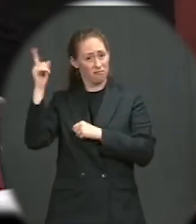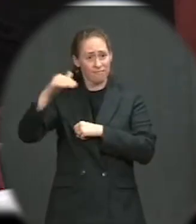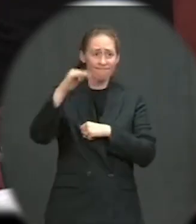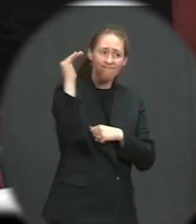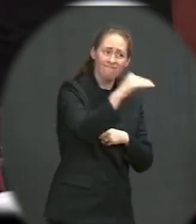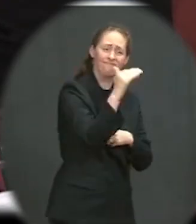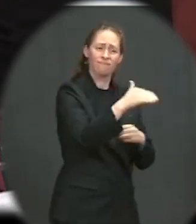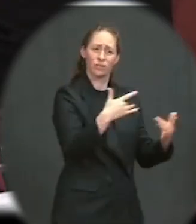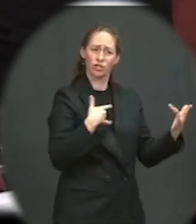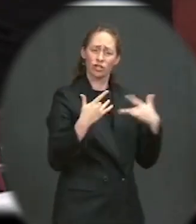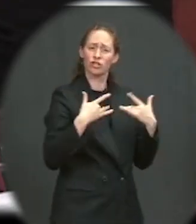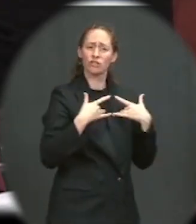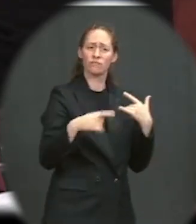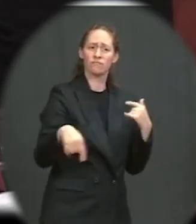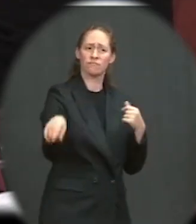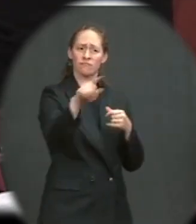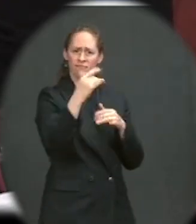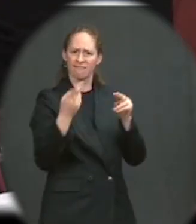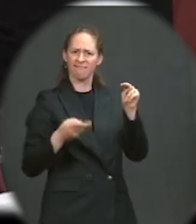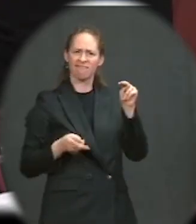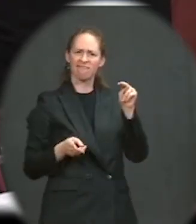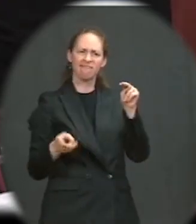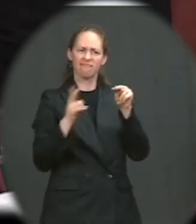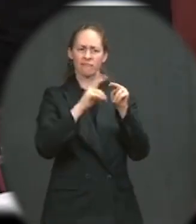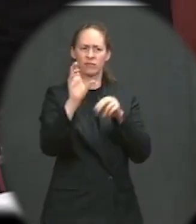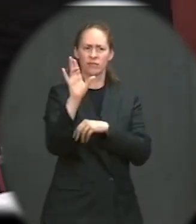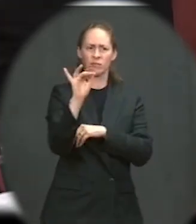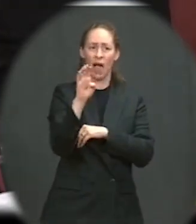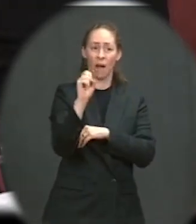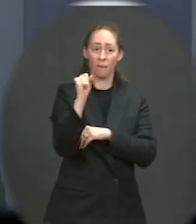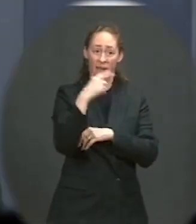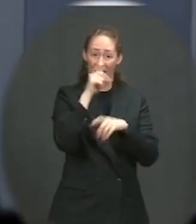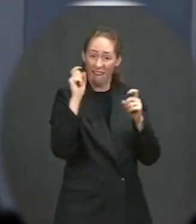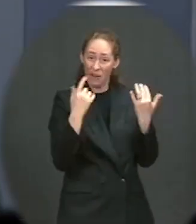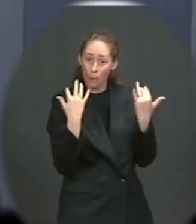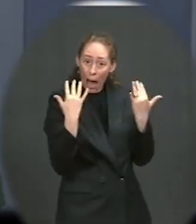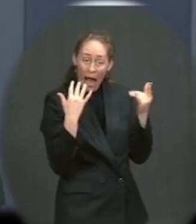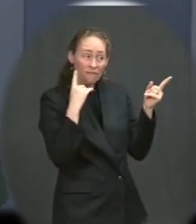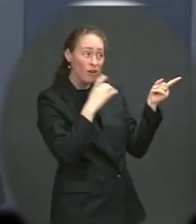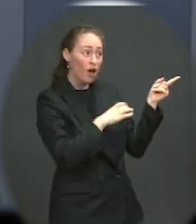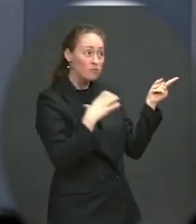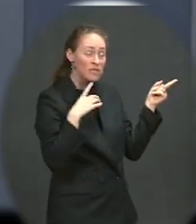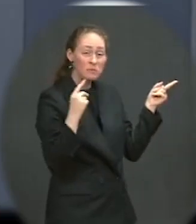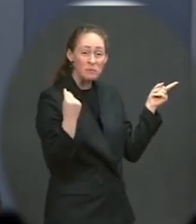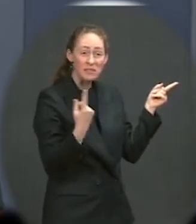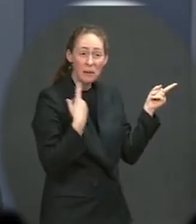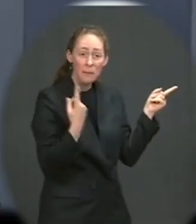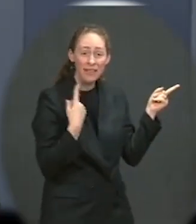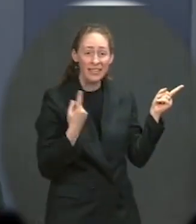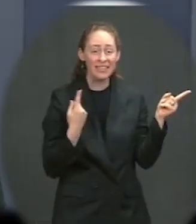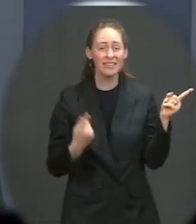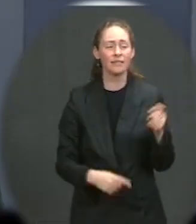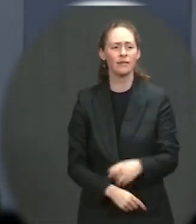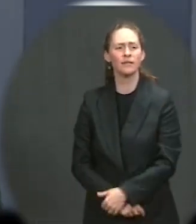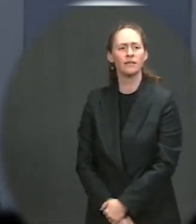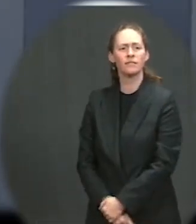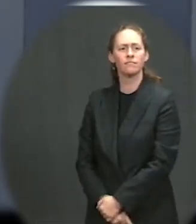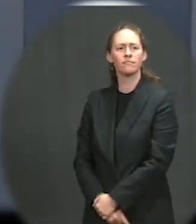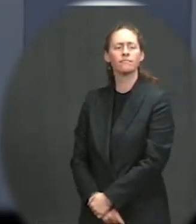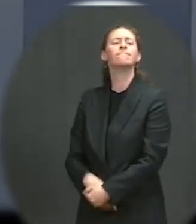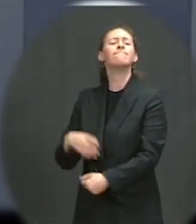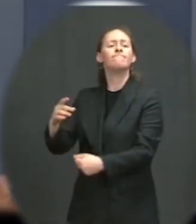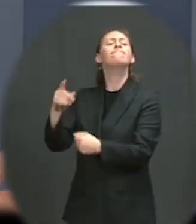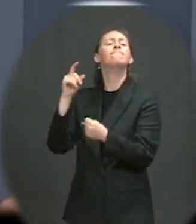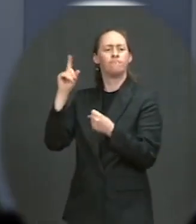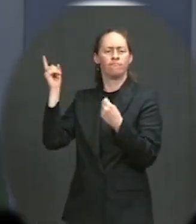achieve real progress, do they have to wait for Congress to act? Well, the president would certainly like to see Congress act on universal background